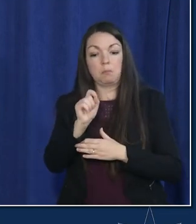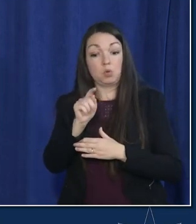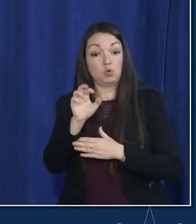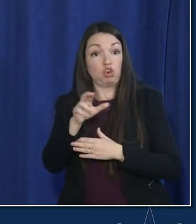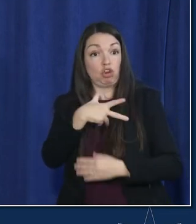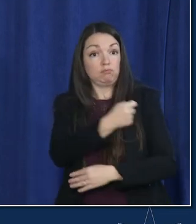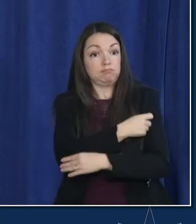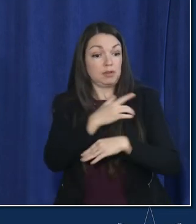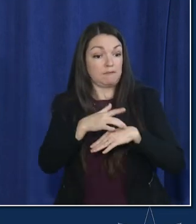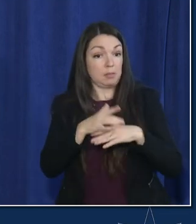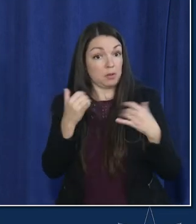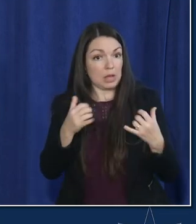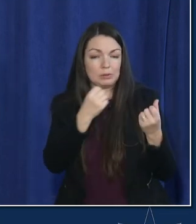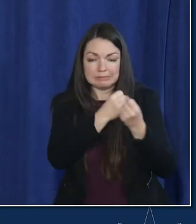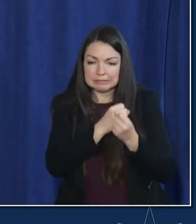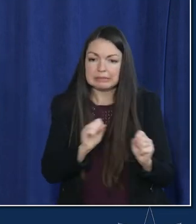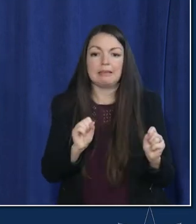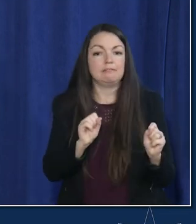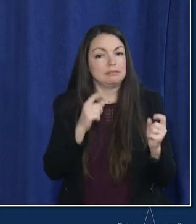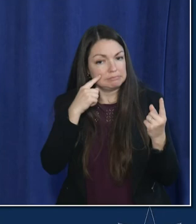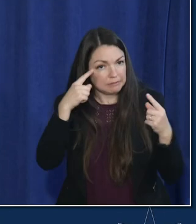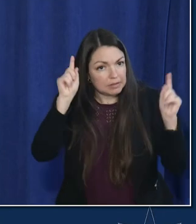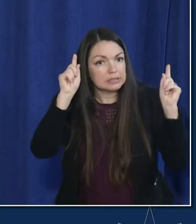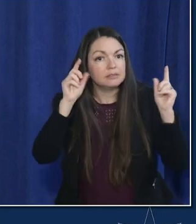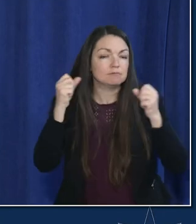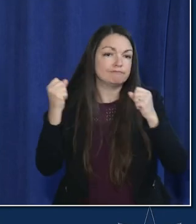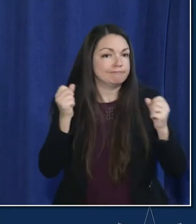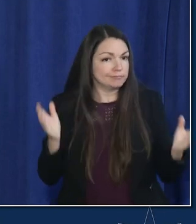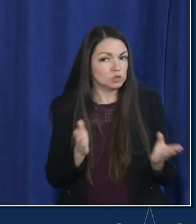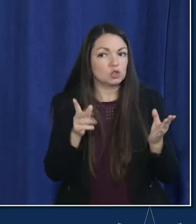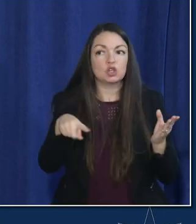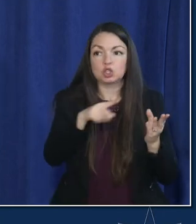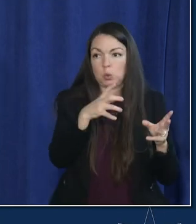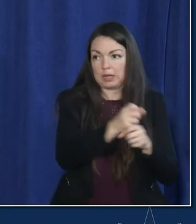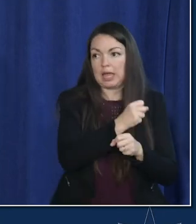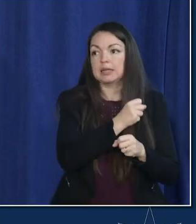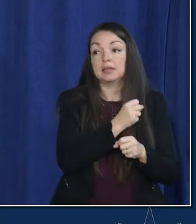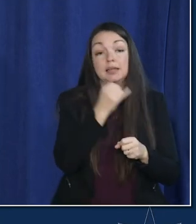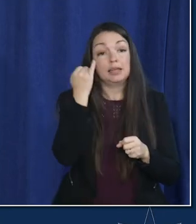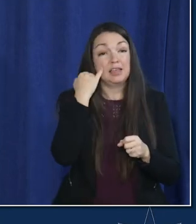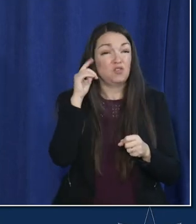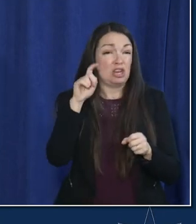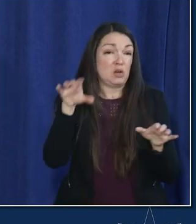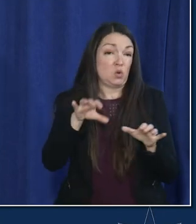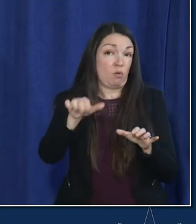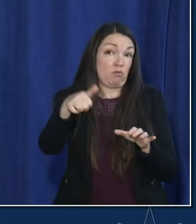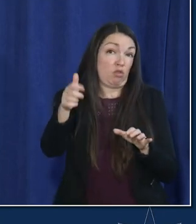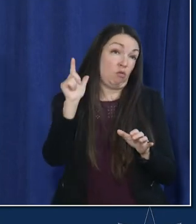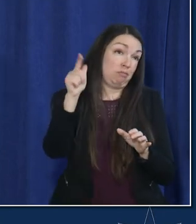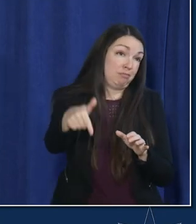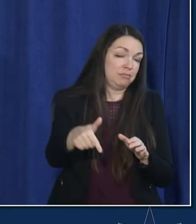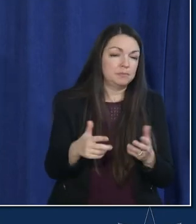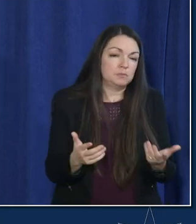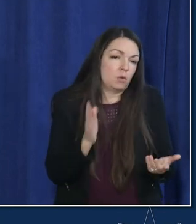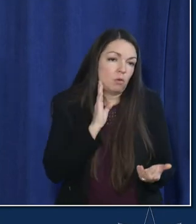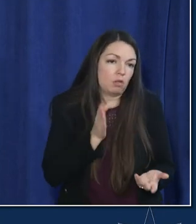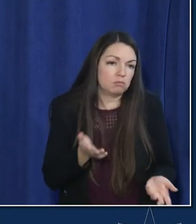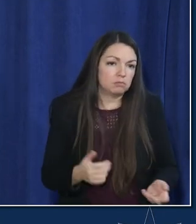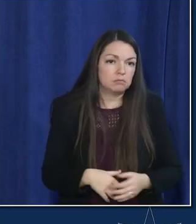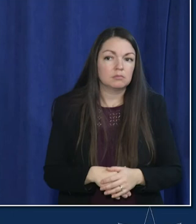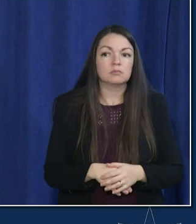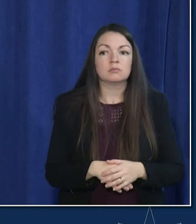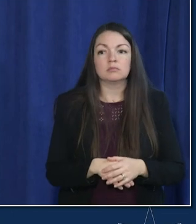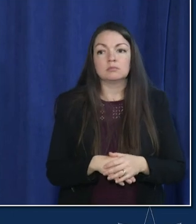safe and effective and i strongly encourage people to get it if we need to be doing another one down the line we will it's a pandemic um